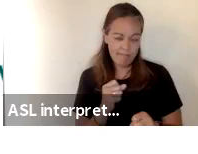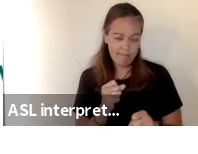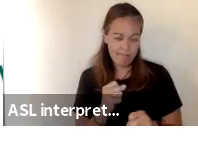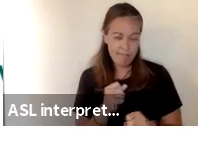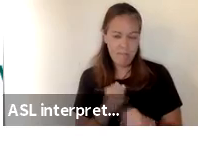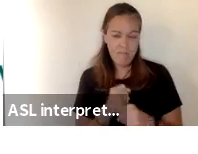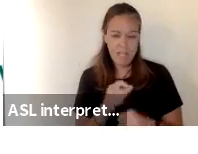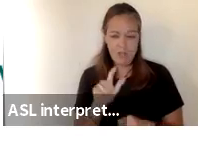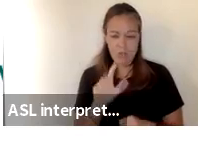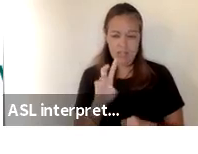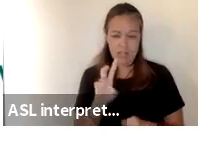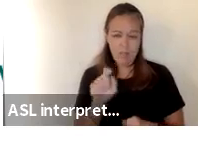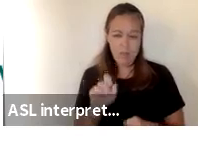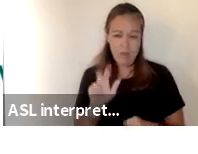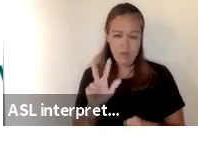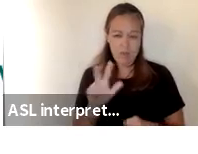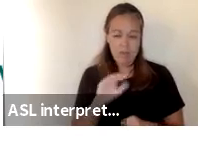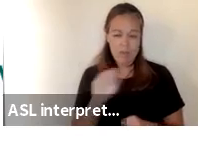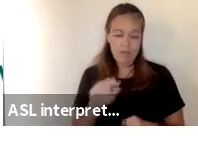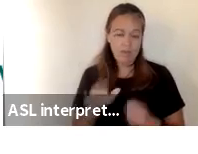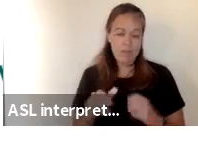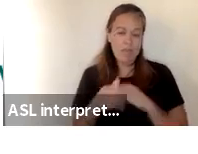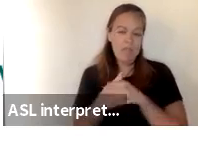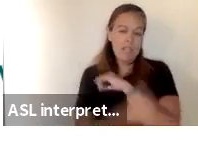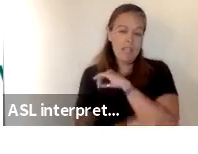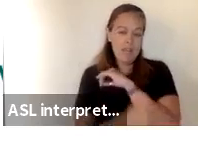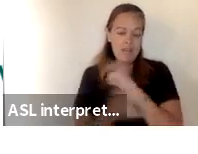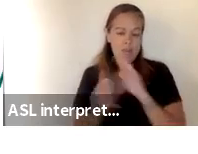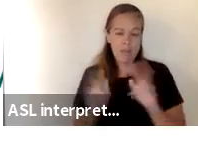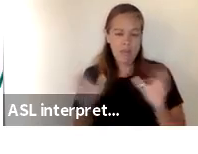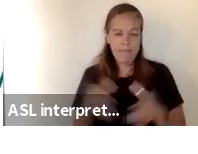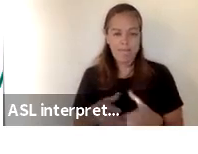27.3 of the county population